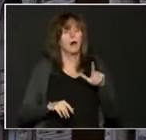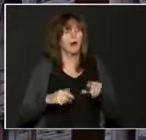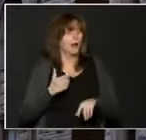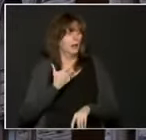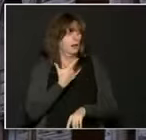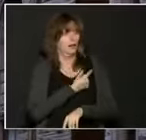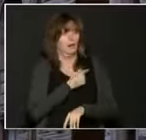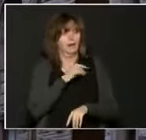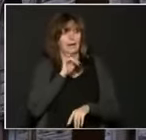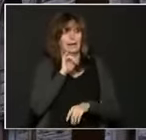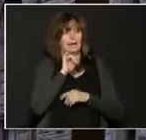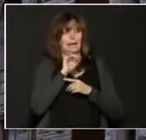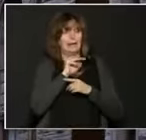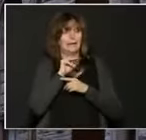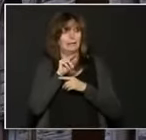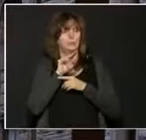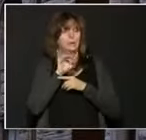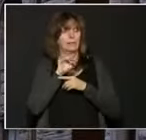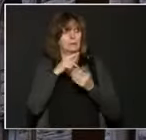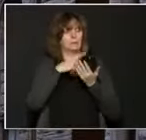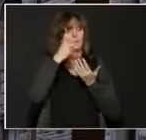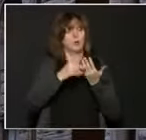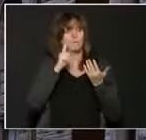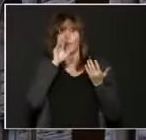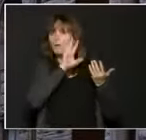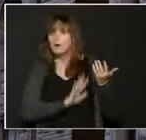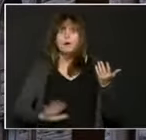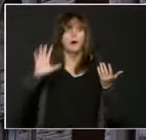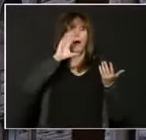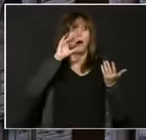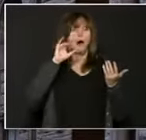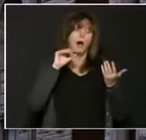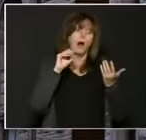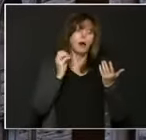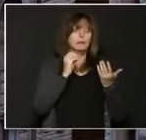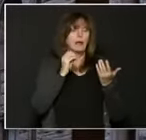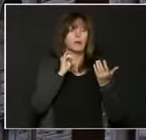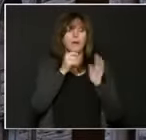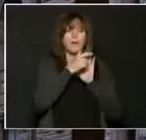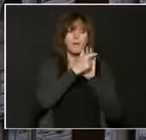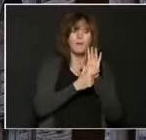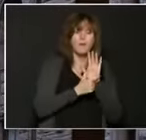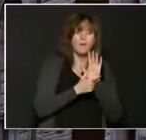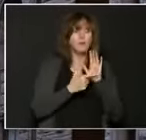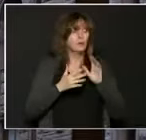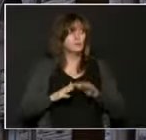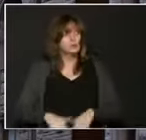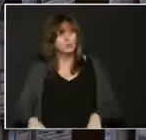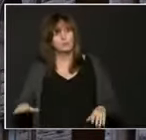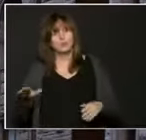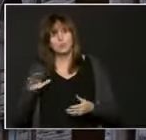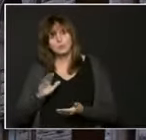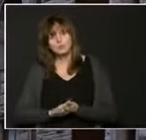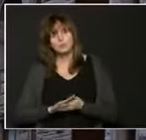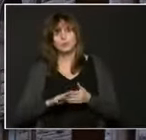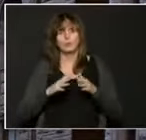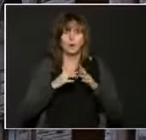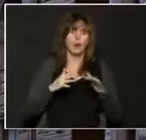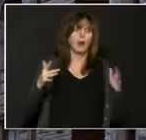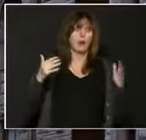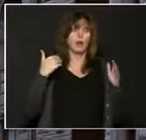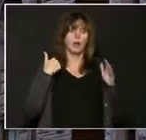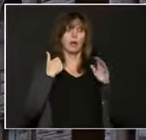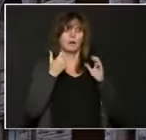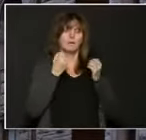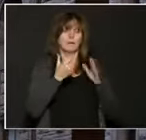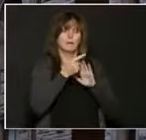and we have some special acts related to that, like the Immunization of School Pupils Act, et cetera, we can't force someone to take a